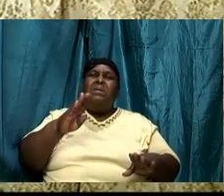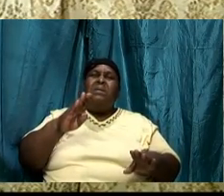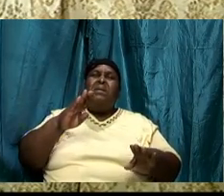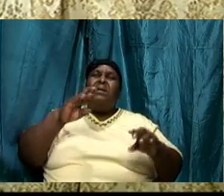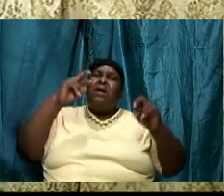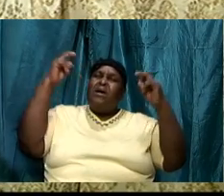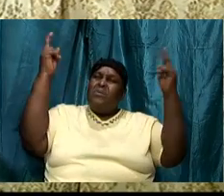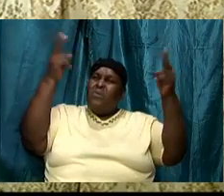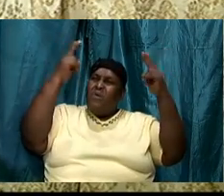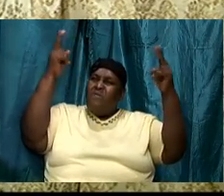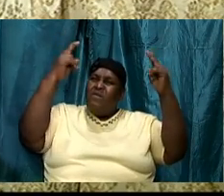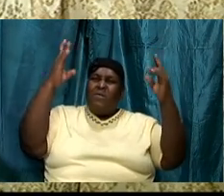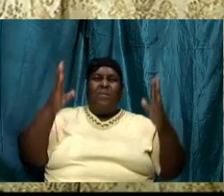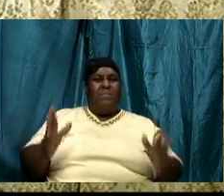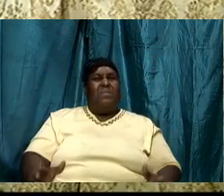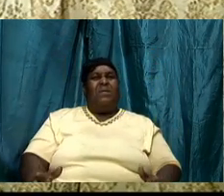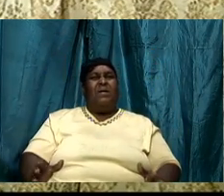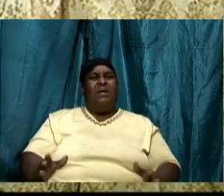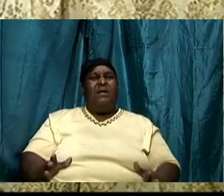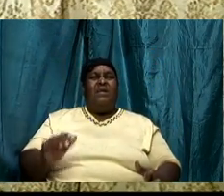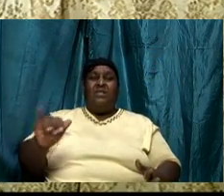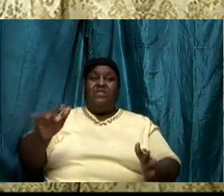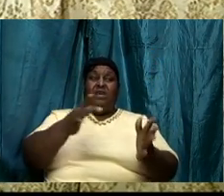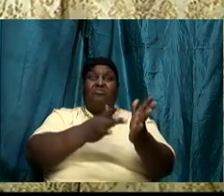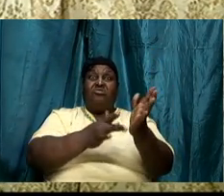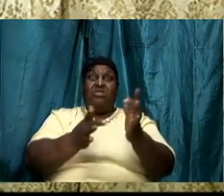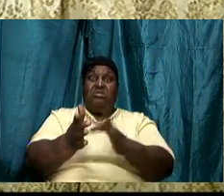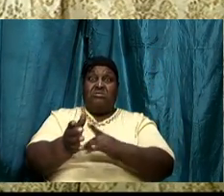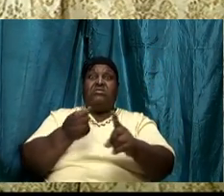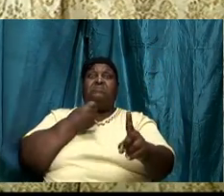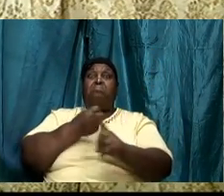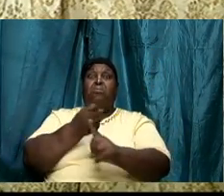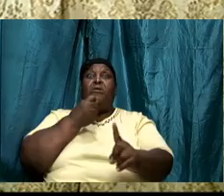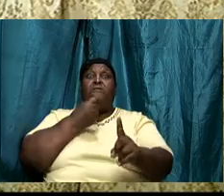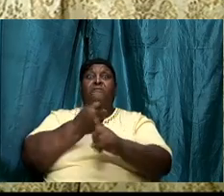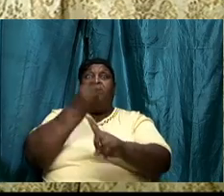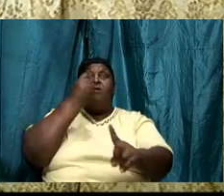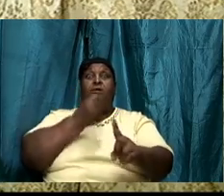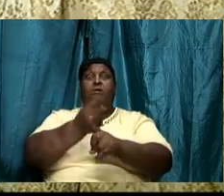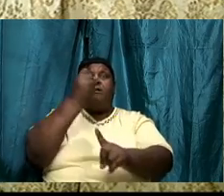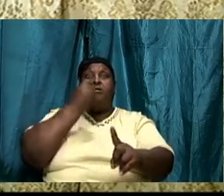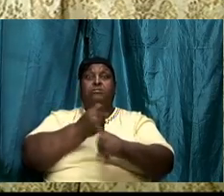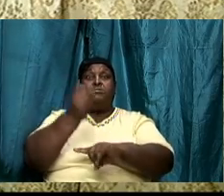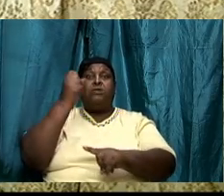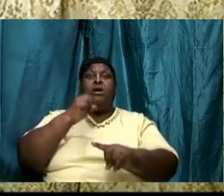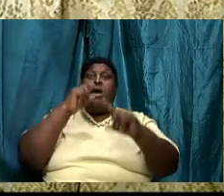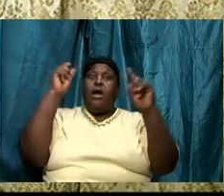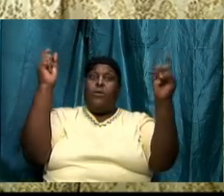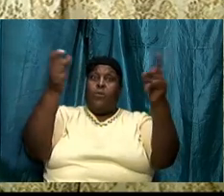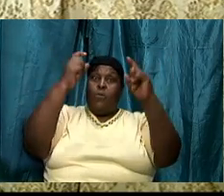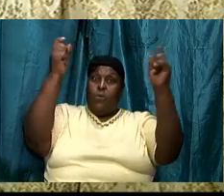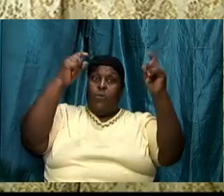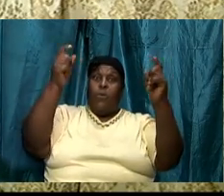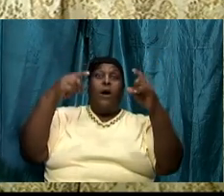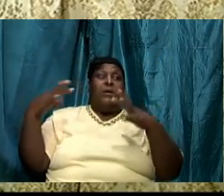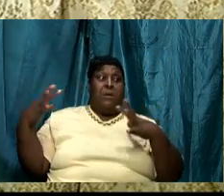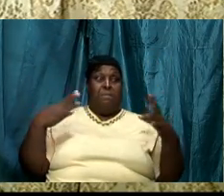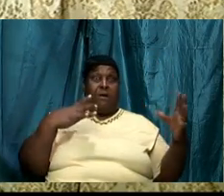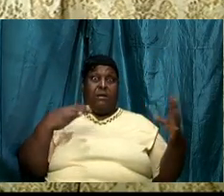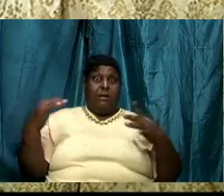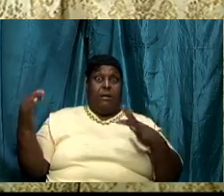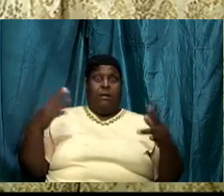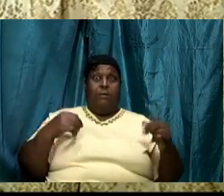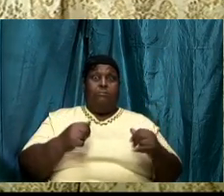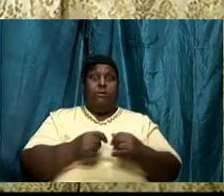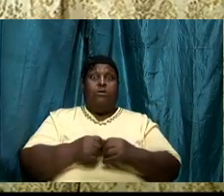got a victory for us way back there nearly 2,000 years ago. But we have a role to play and we must play